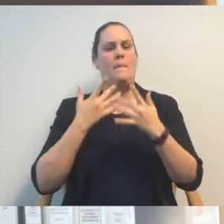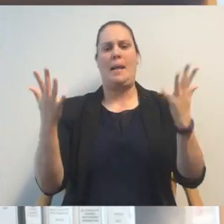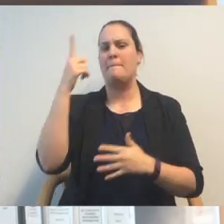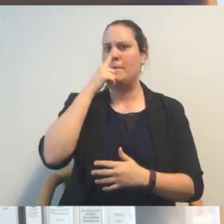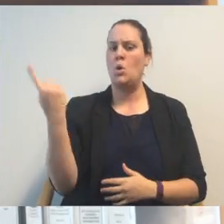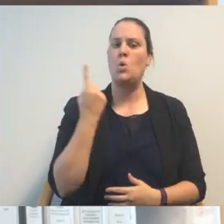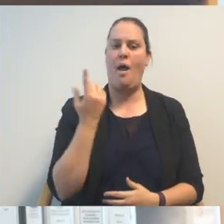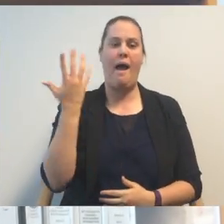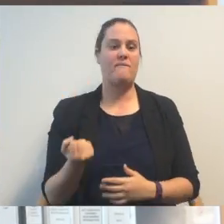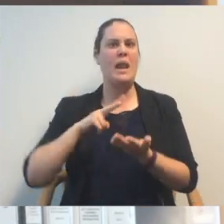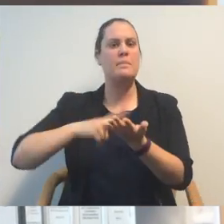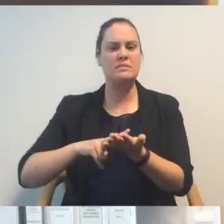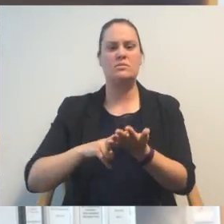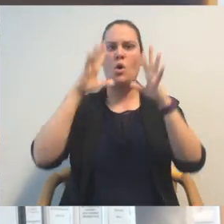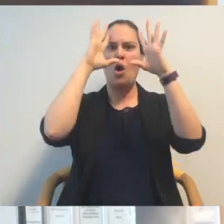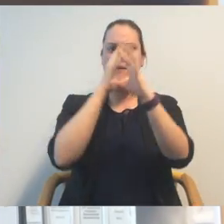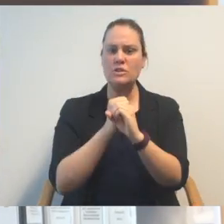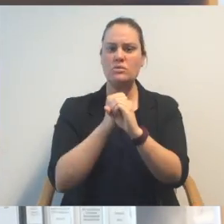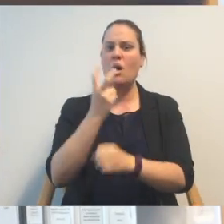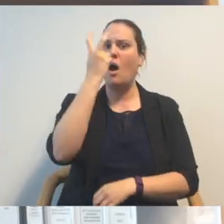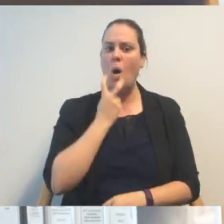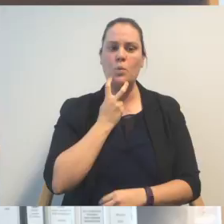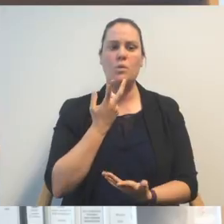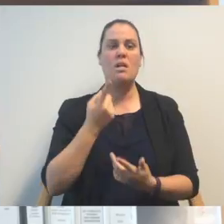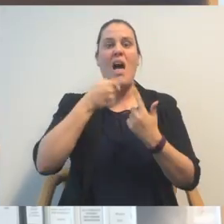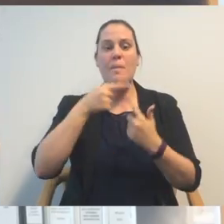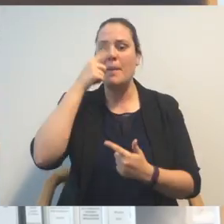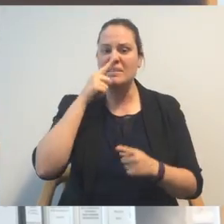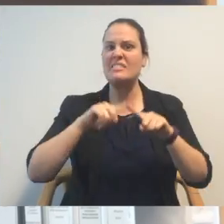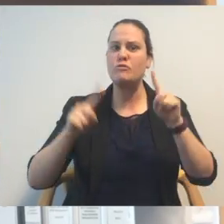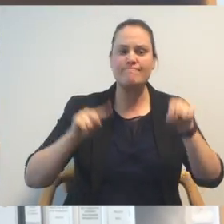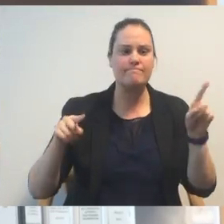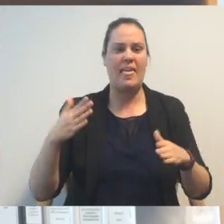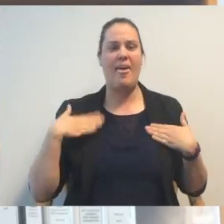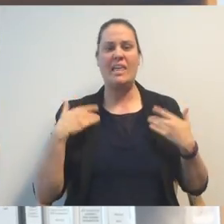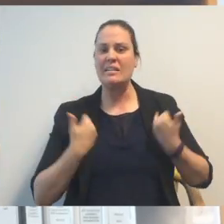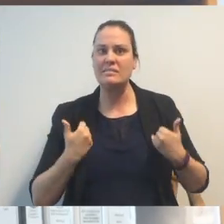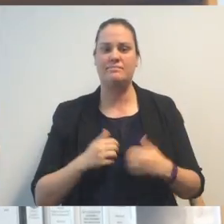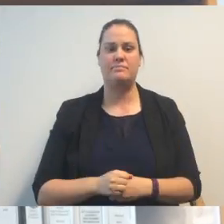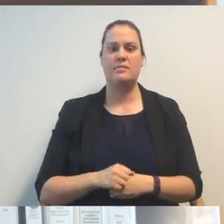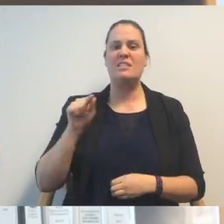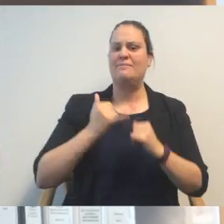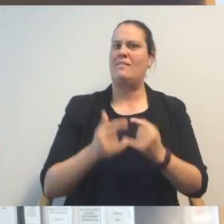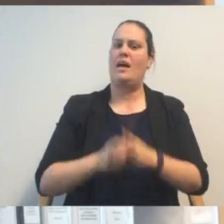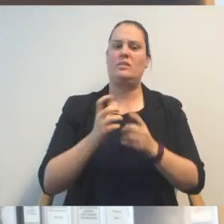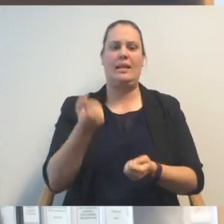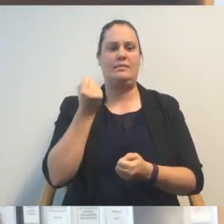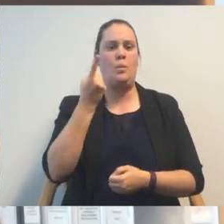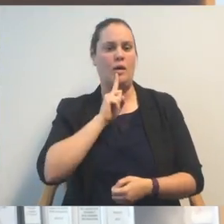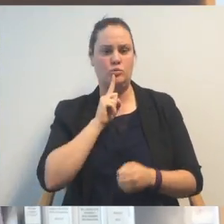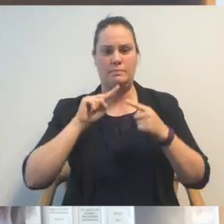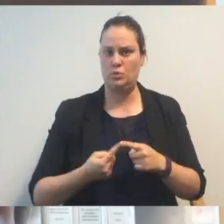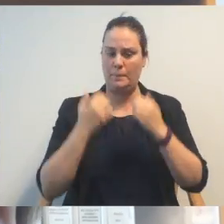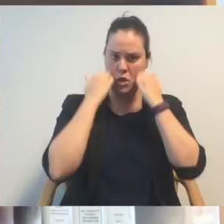ID that's often required for proof of identity. So for this young man with epilepsy, for people with low vision,